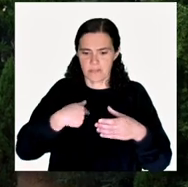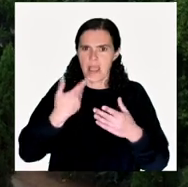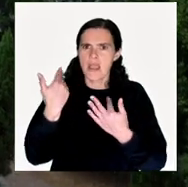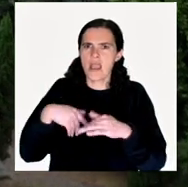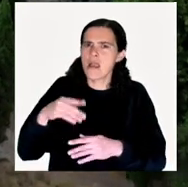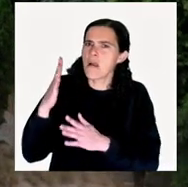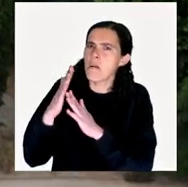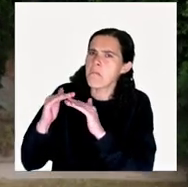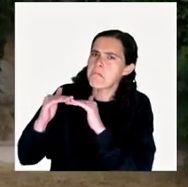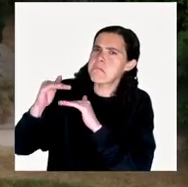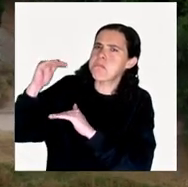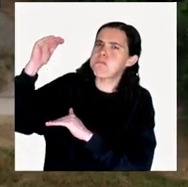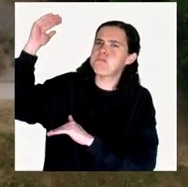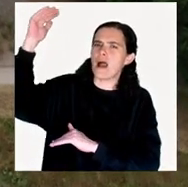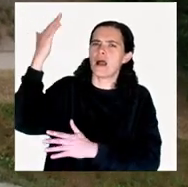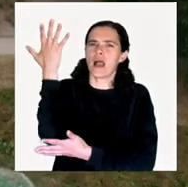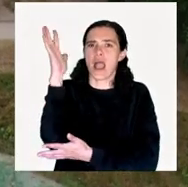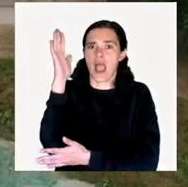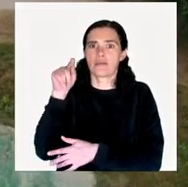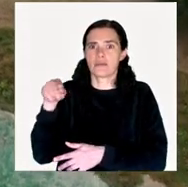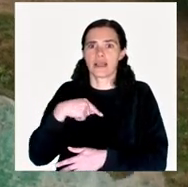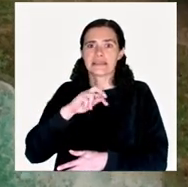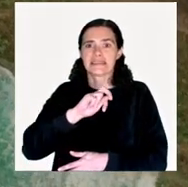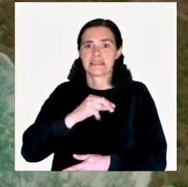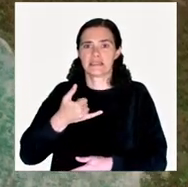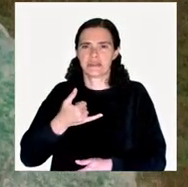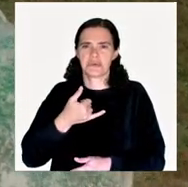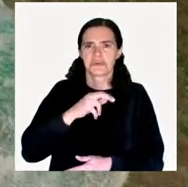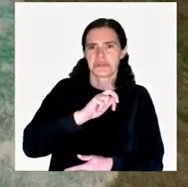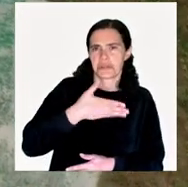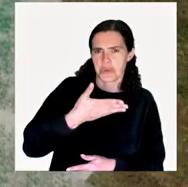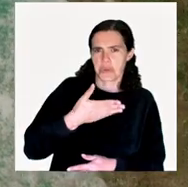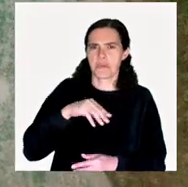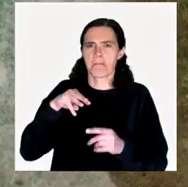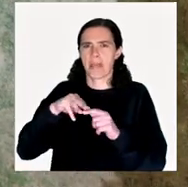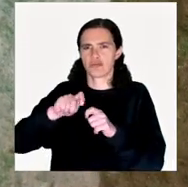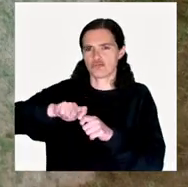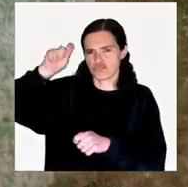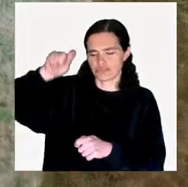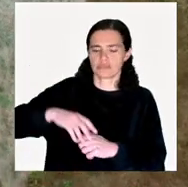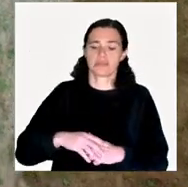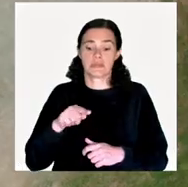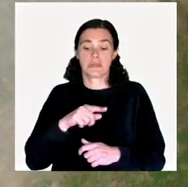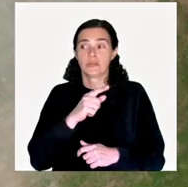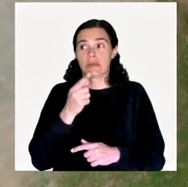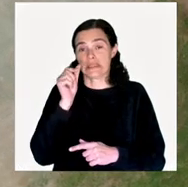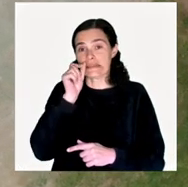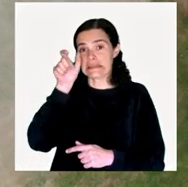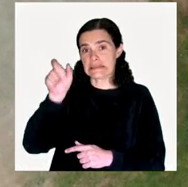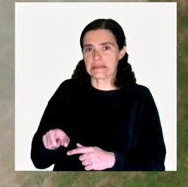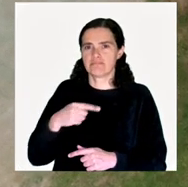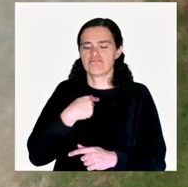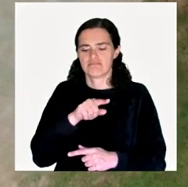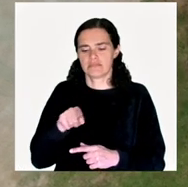extremely tall. The tree itself is about 30 to 31 meters high. So Ai